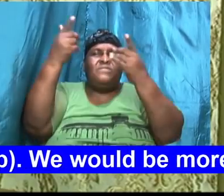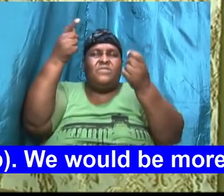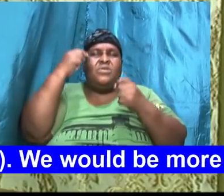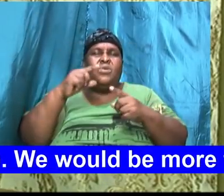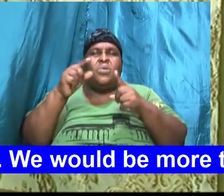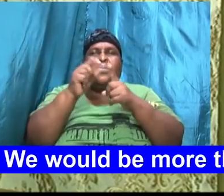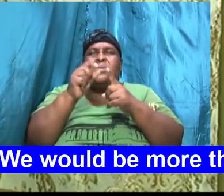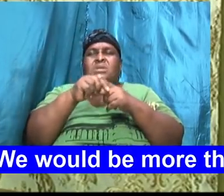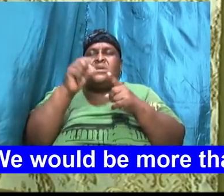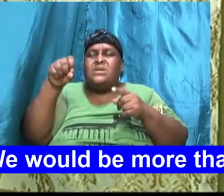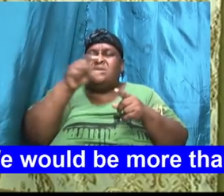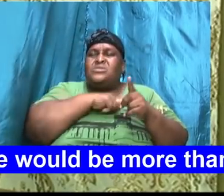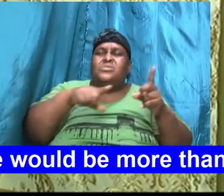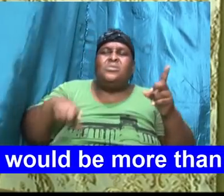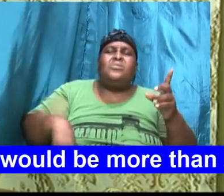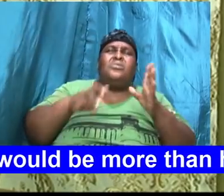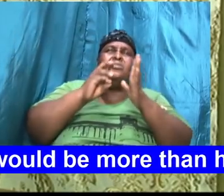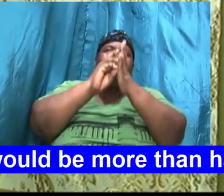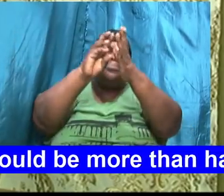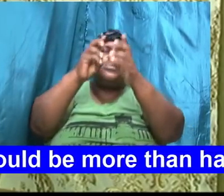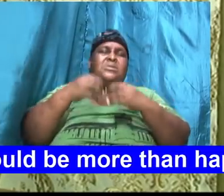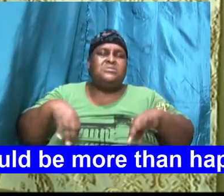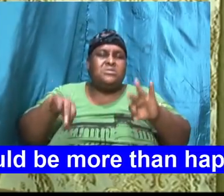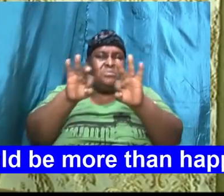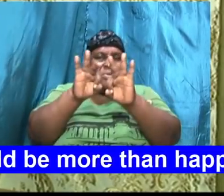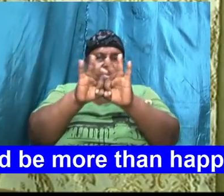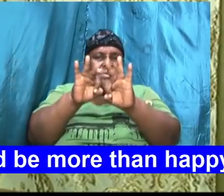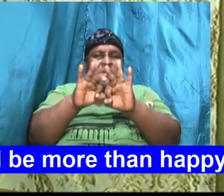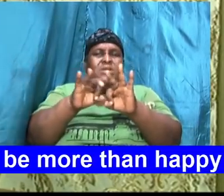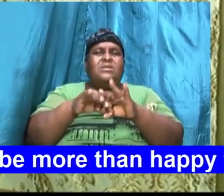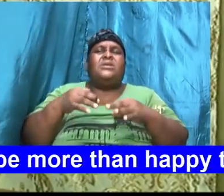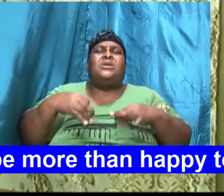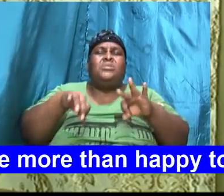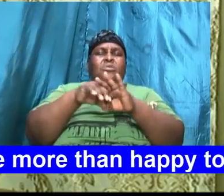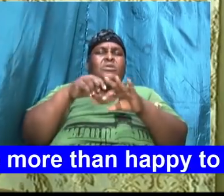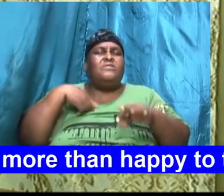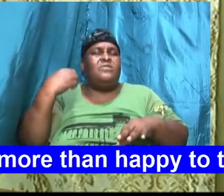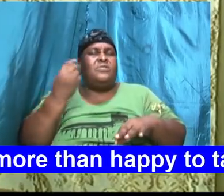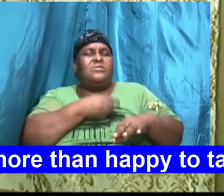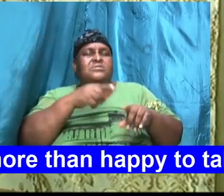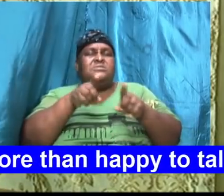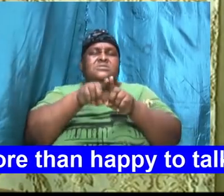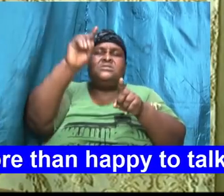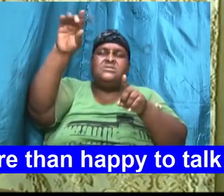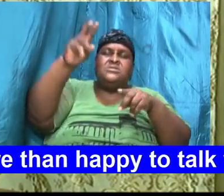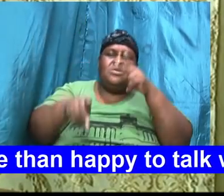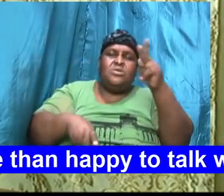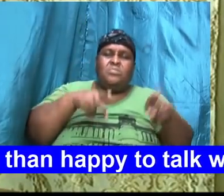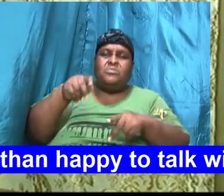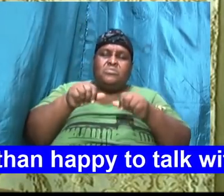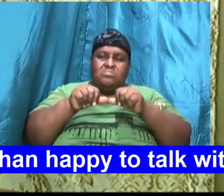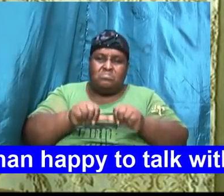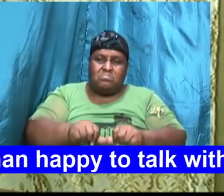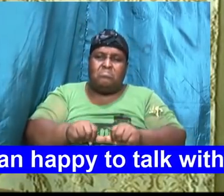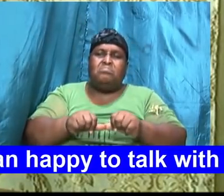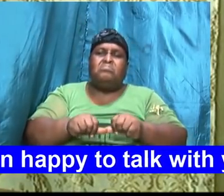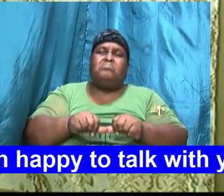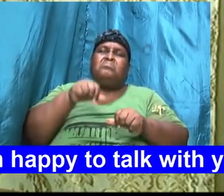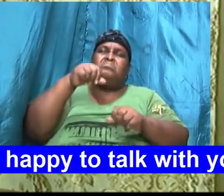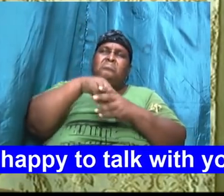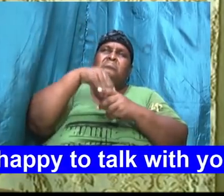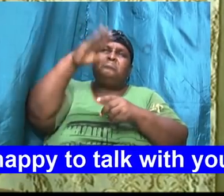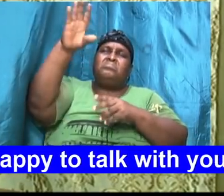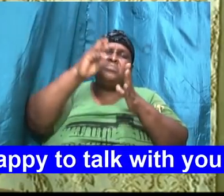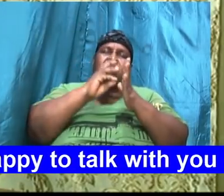yes Lord your will is important and it's important for us as your people to abide in your